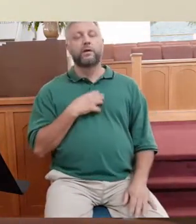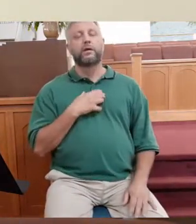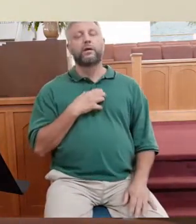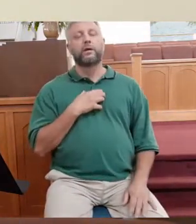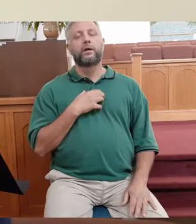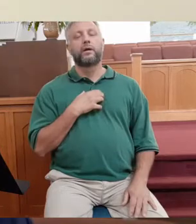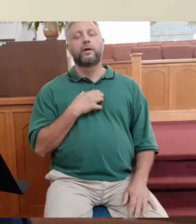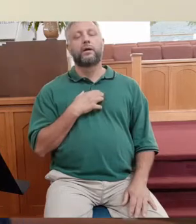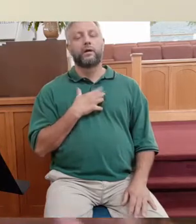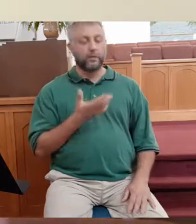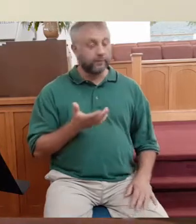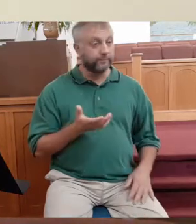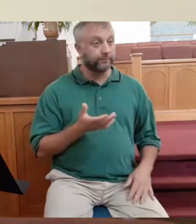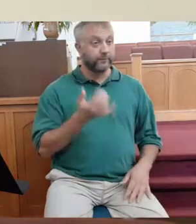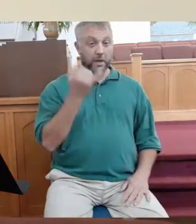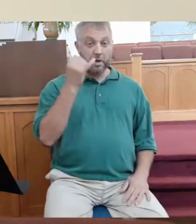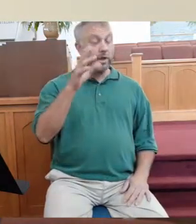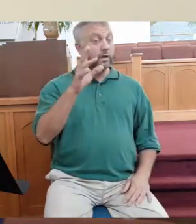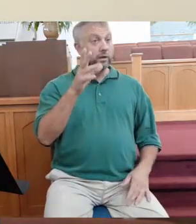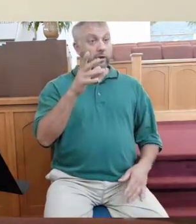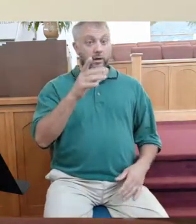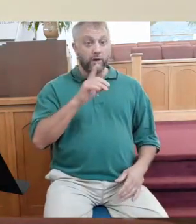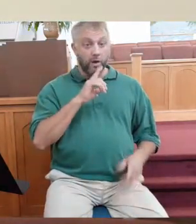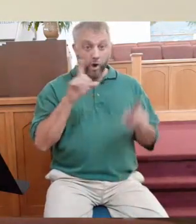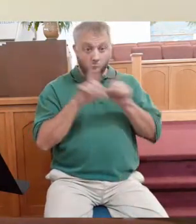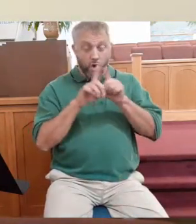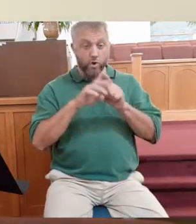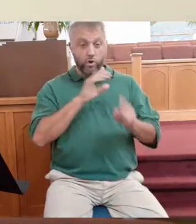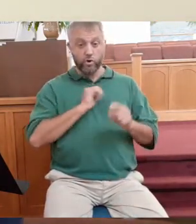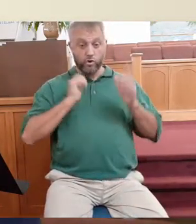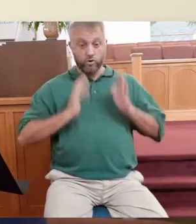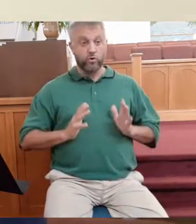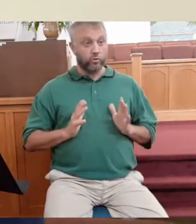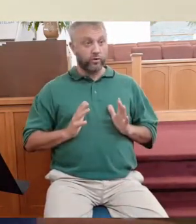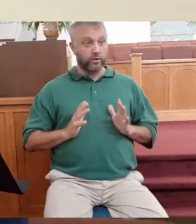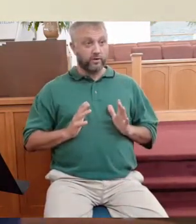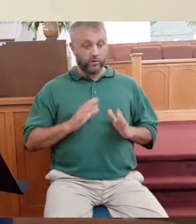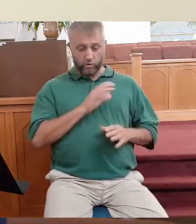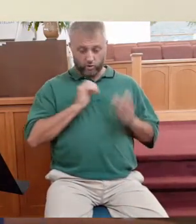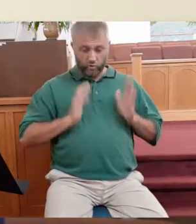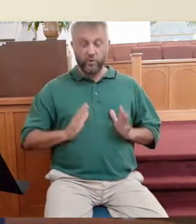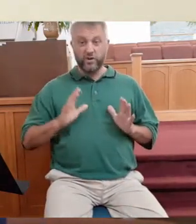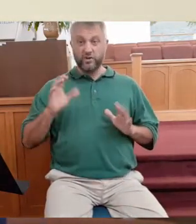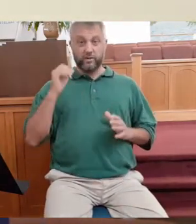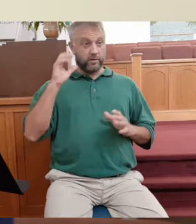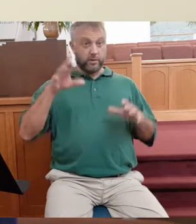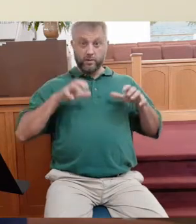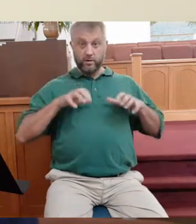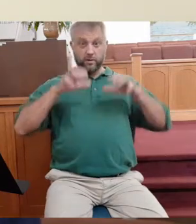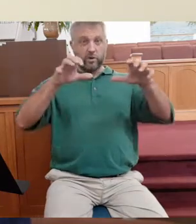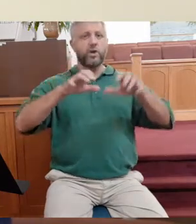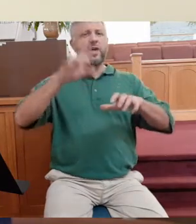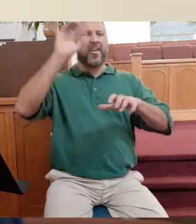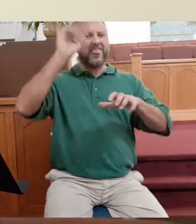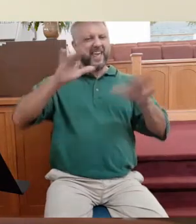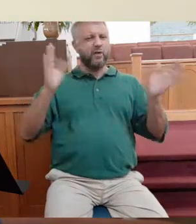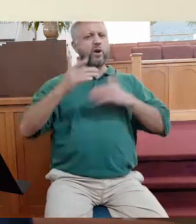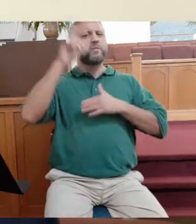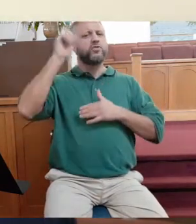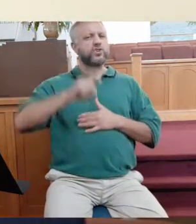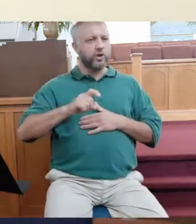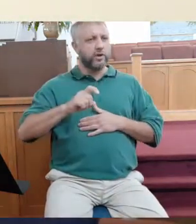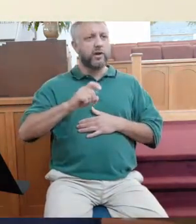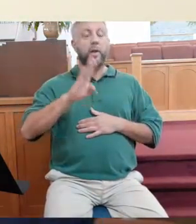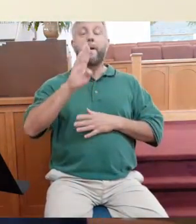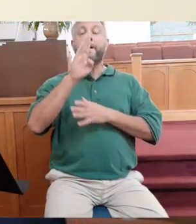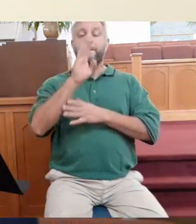matter of fact, if you put Christians together in a room, it should be the most grace-filled, forgiving, encouraging room in the